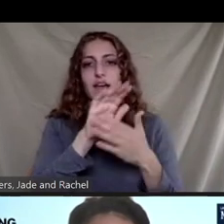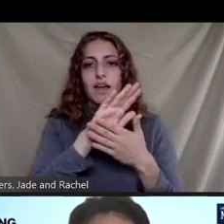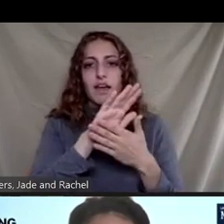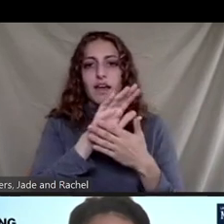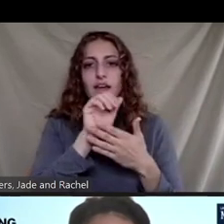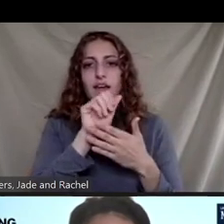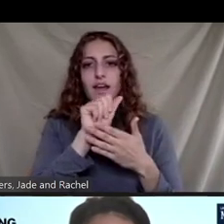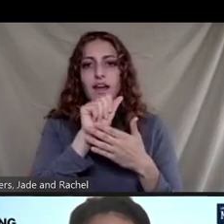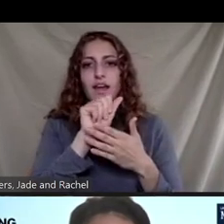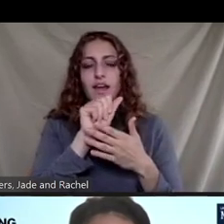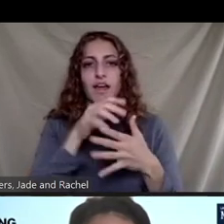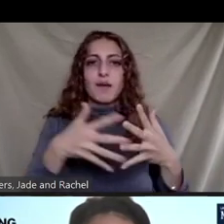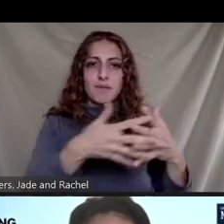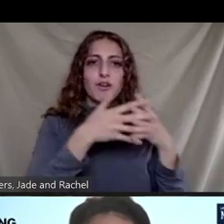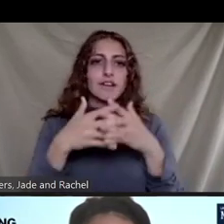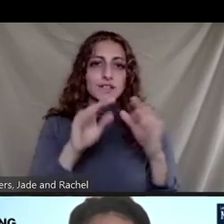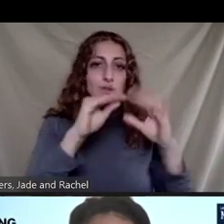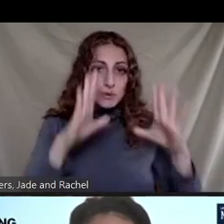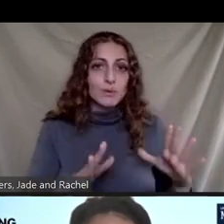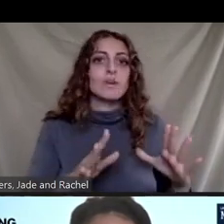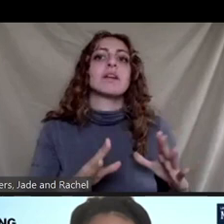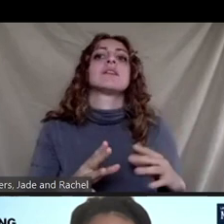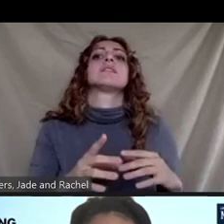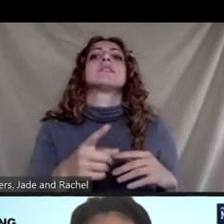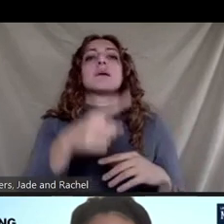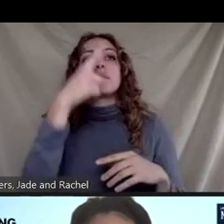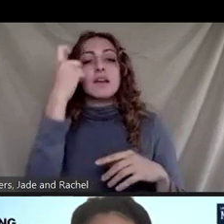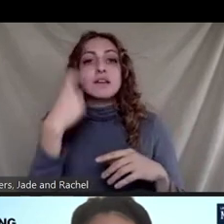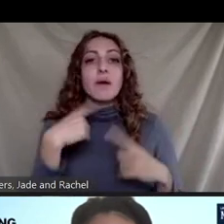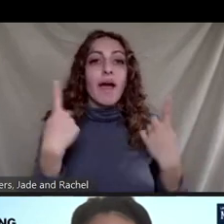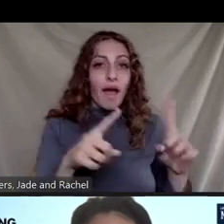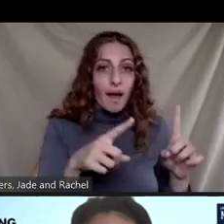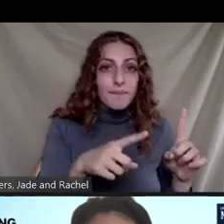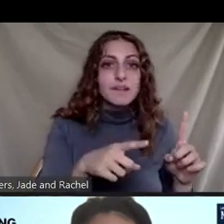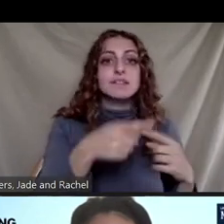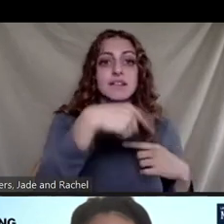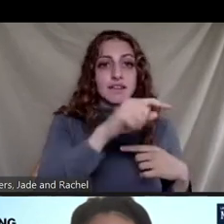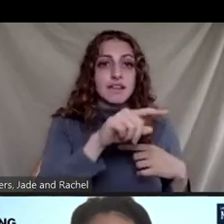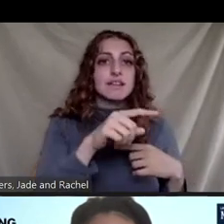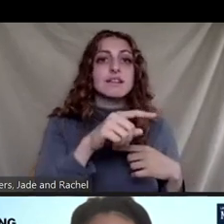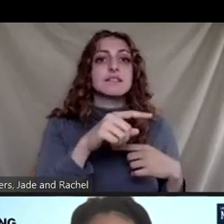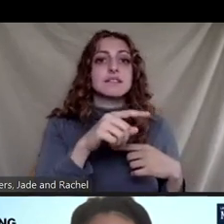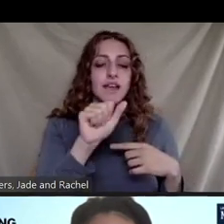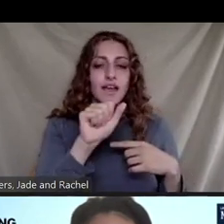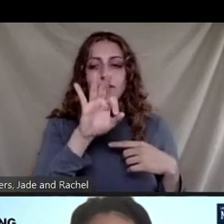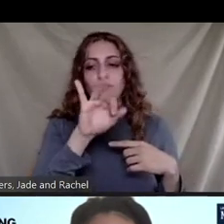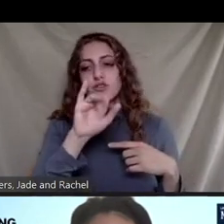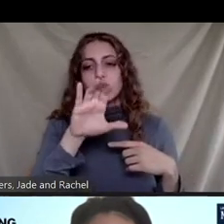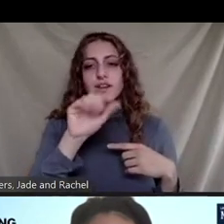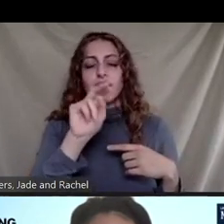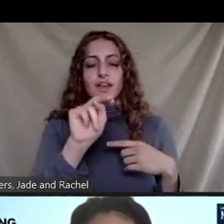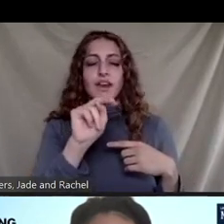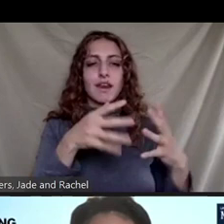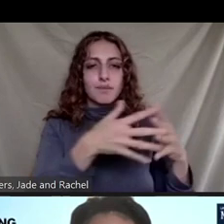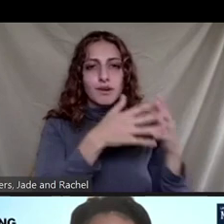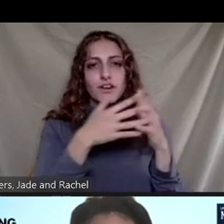based on my experience, what is happening is that although these African-American students, they really want